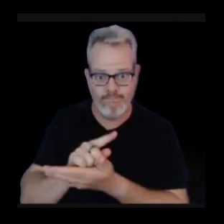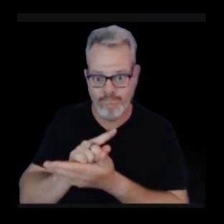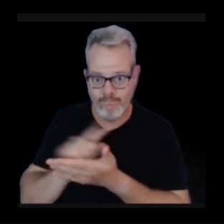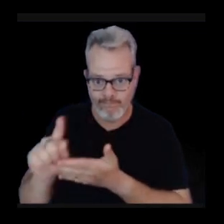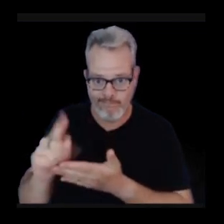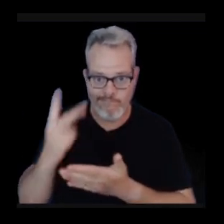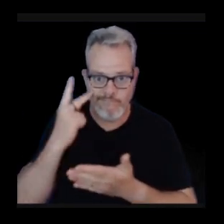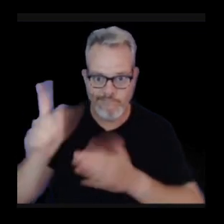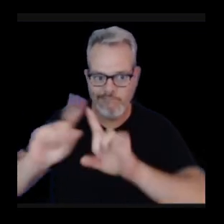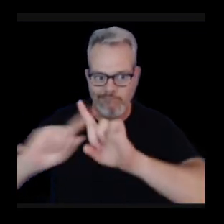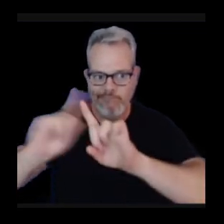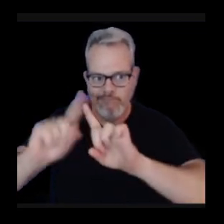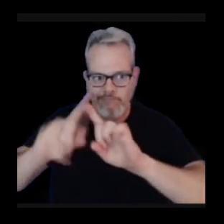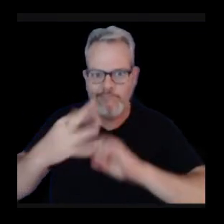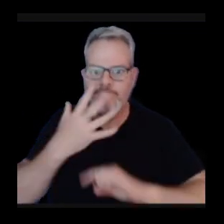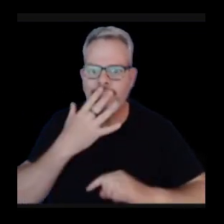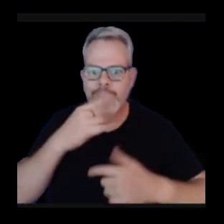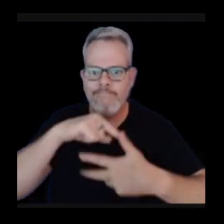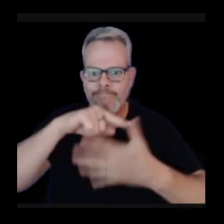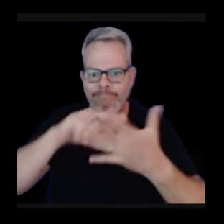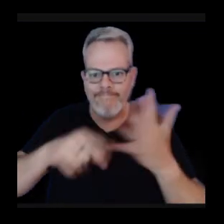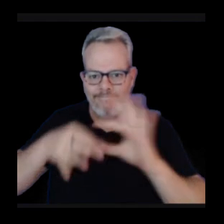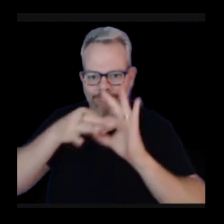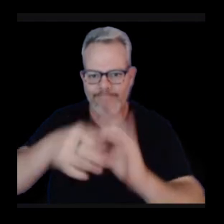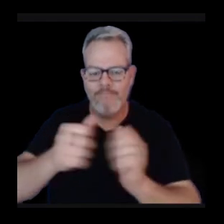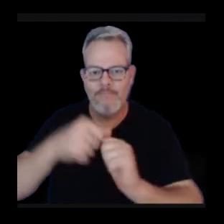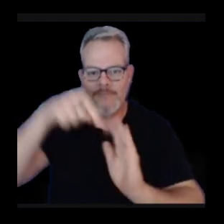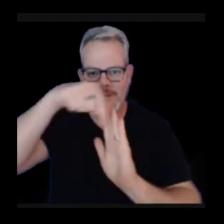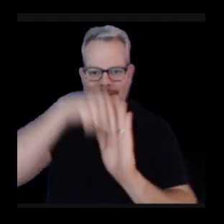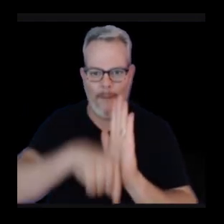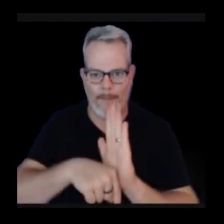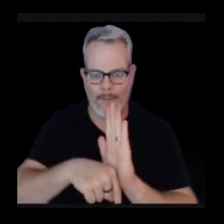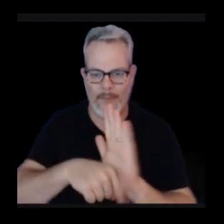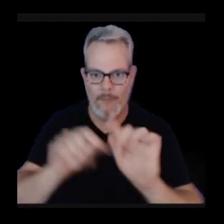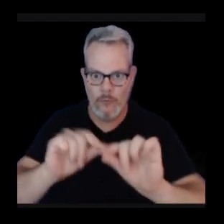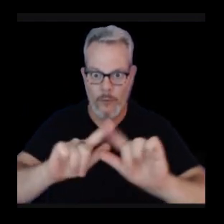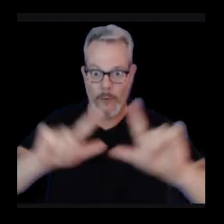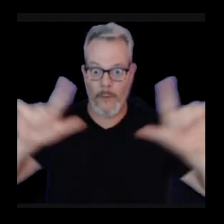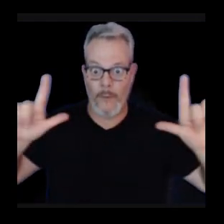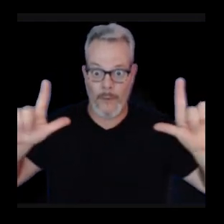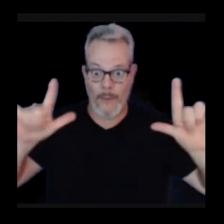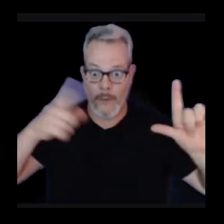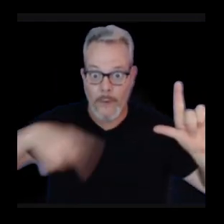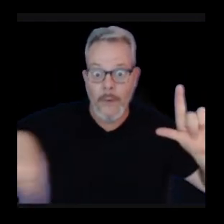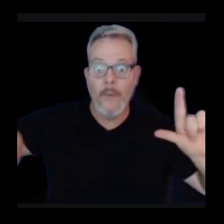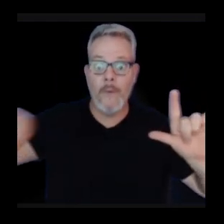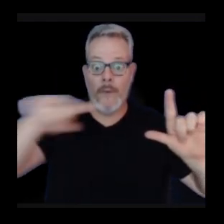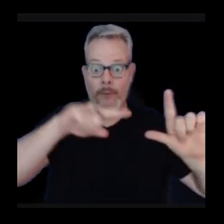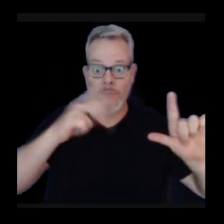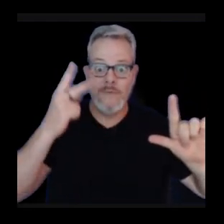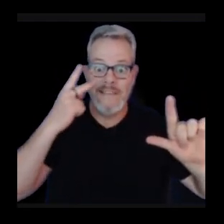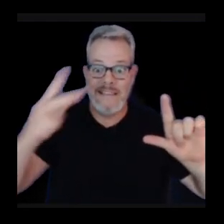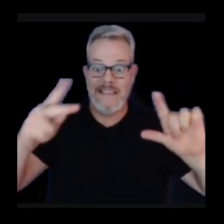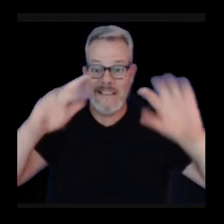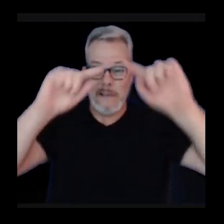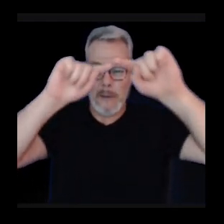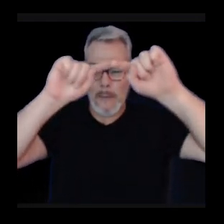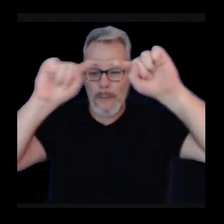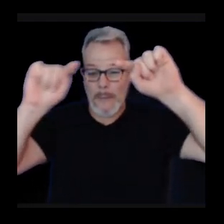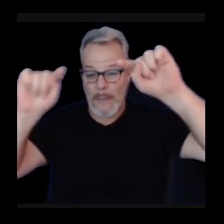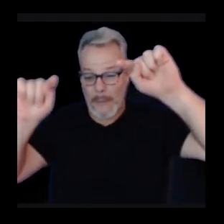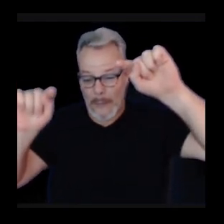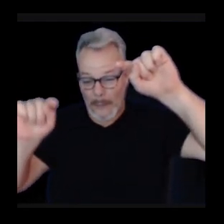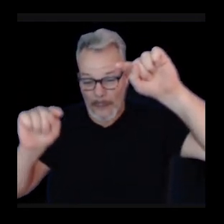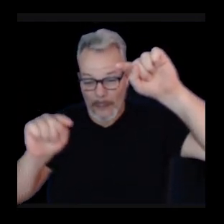by depth. And let's zoom it in here. So what you can see is this extension off of the main